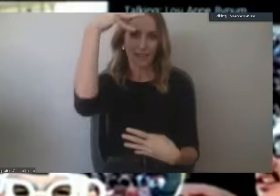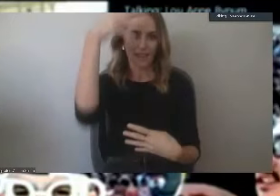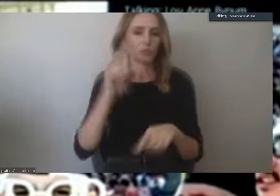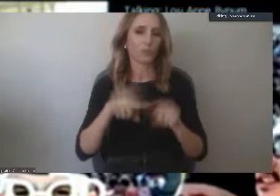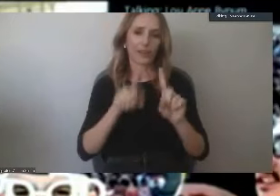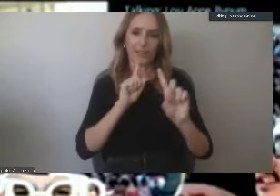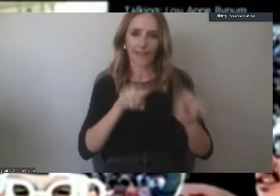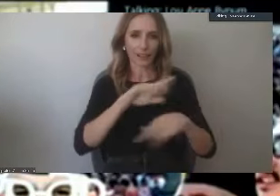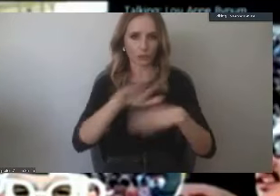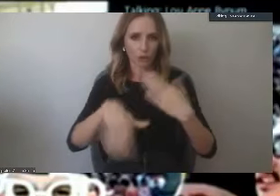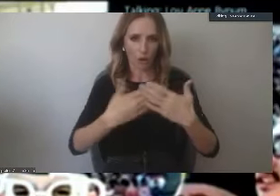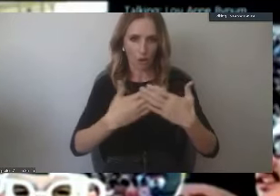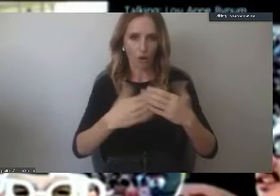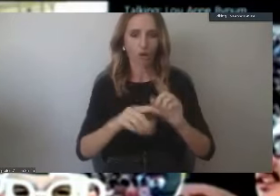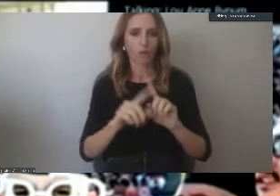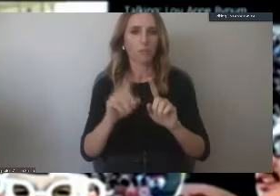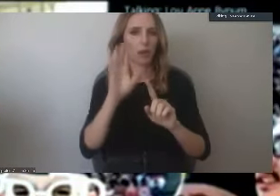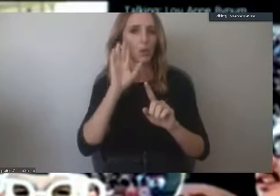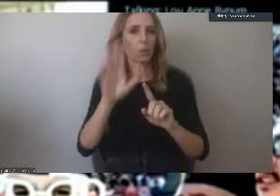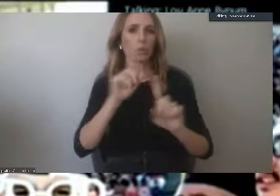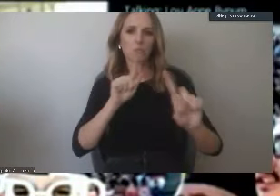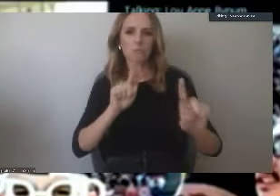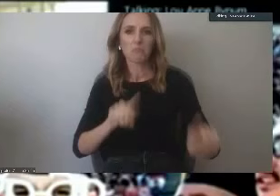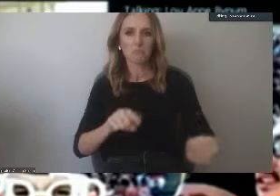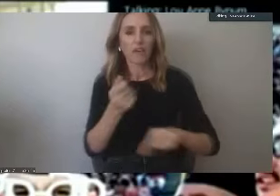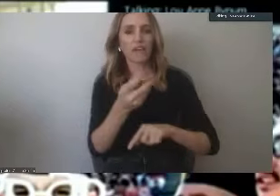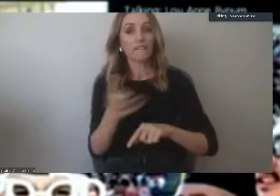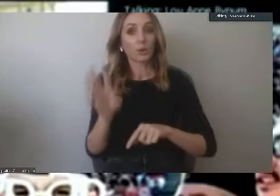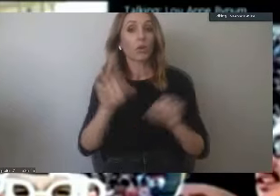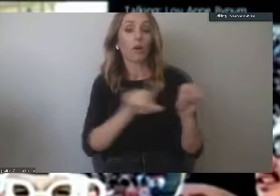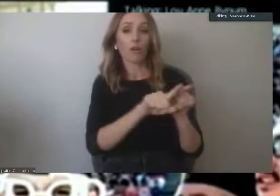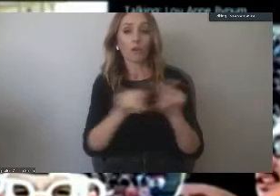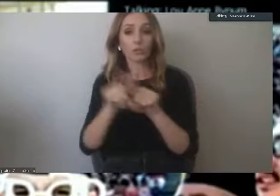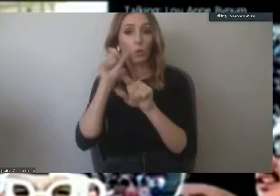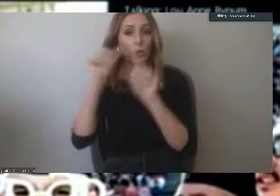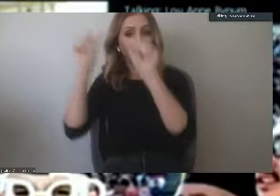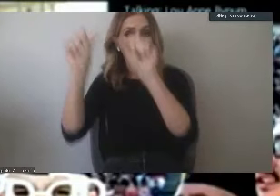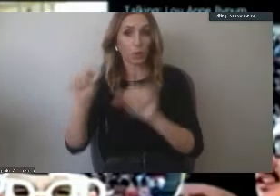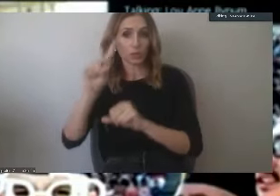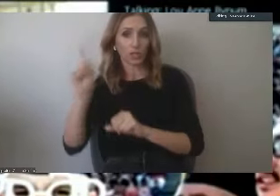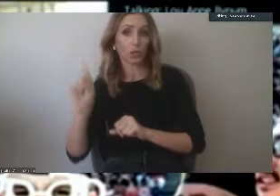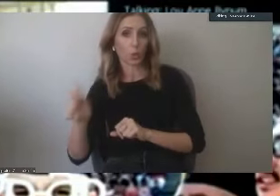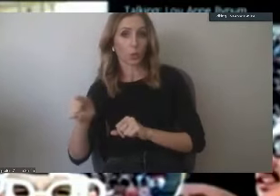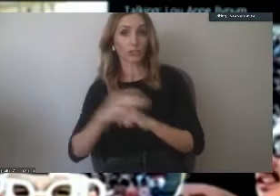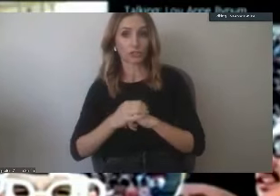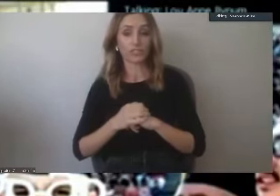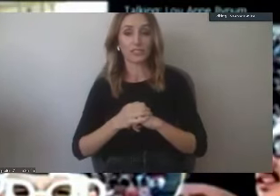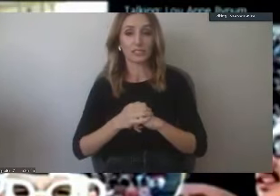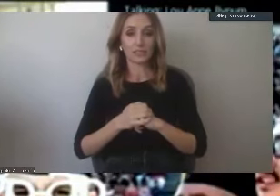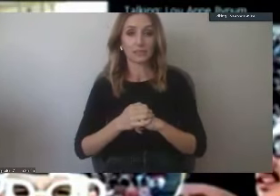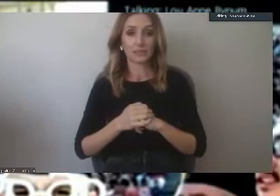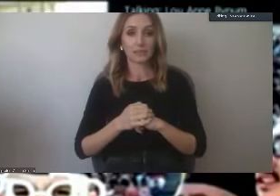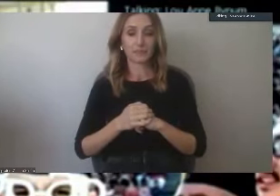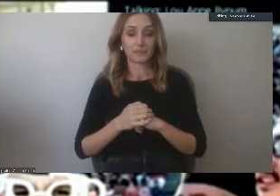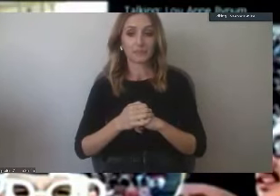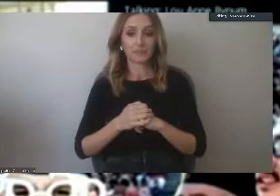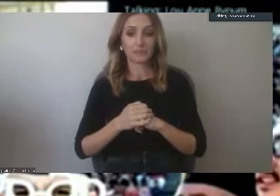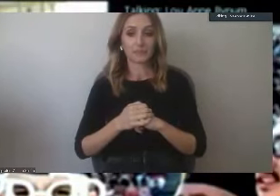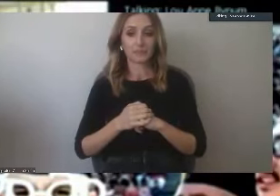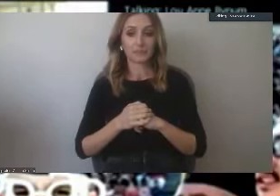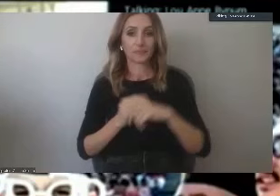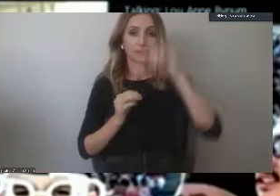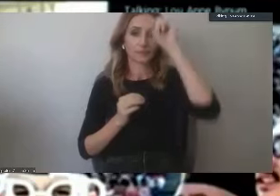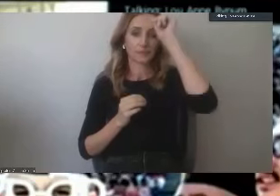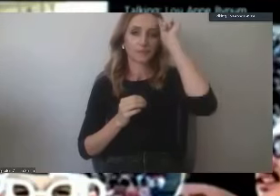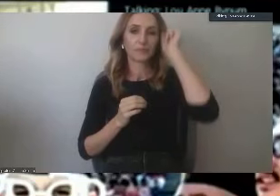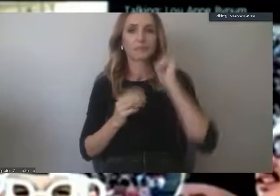we will be posting questions as a follow up to this so you can get answers to your questions as well. I